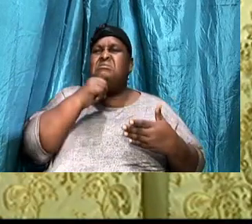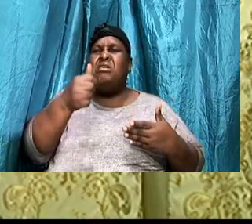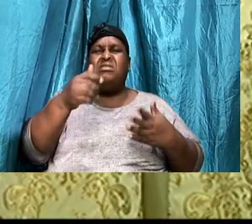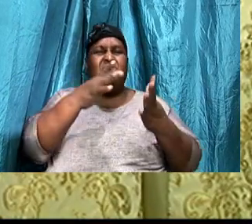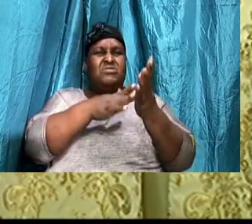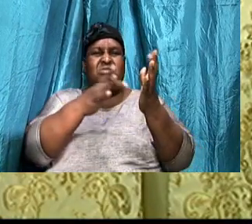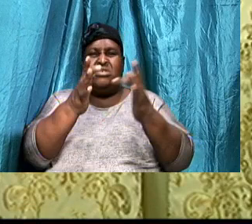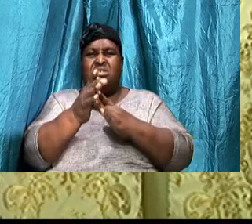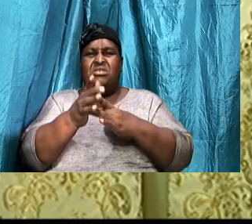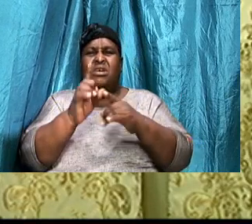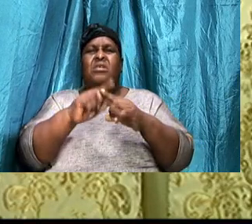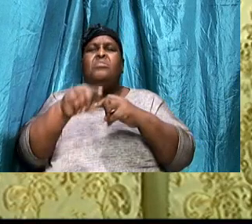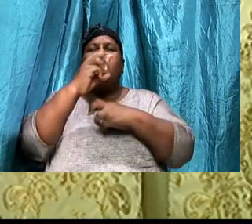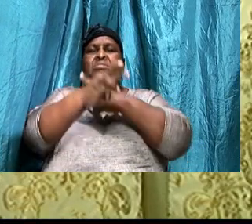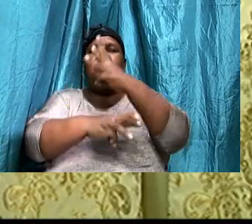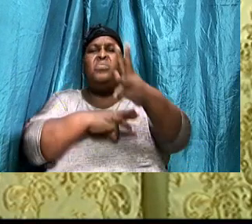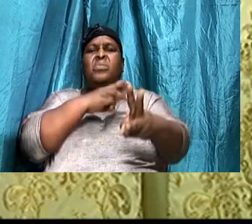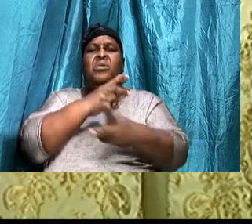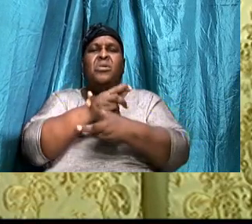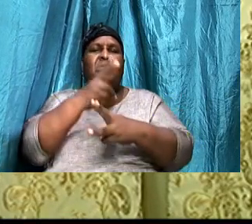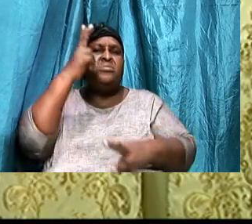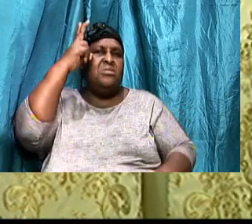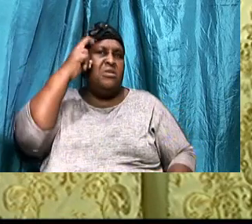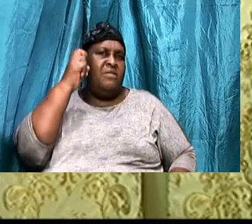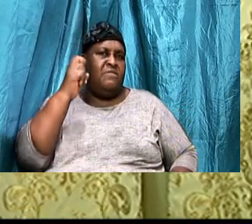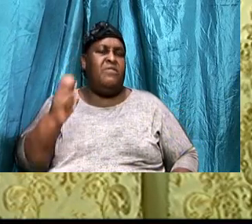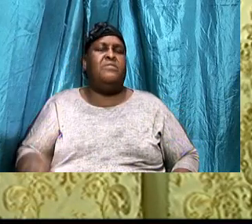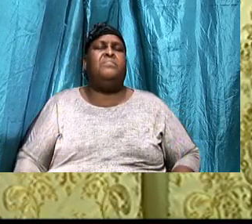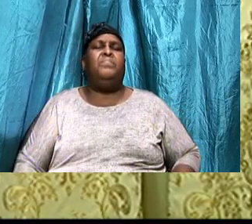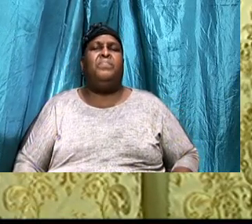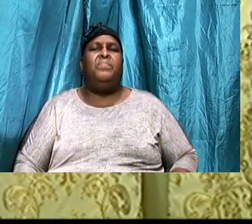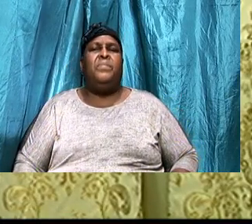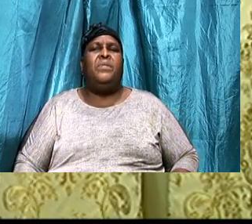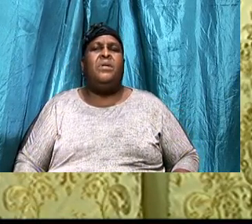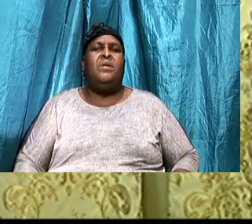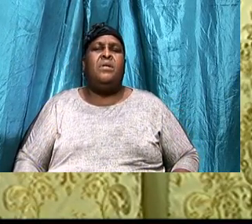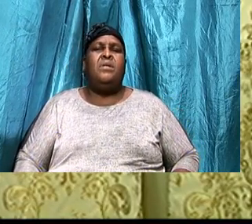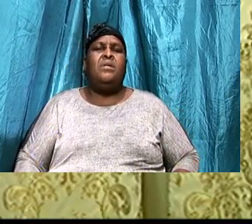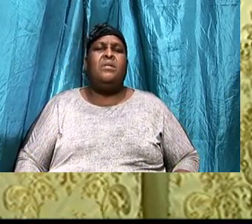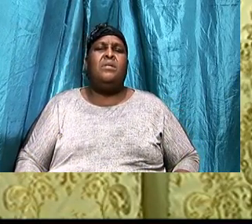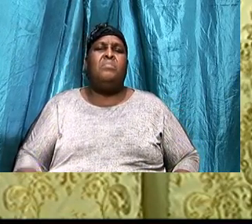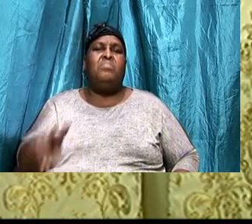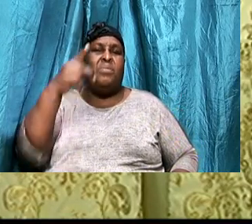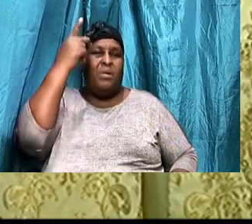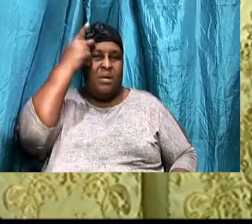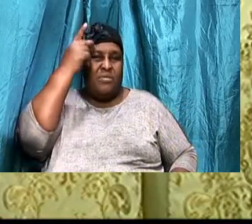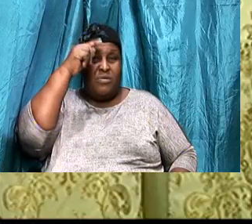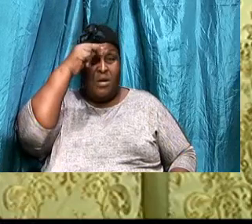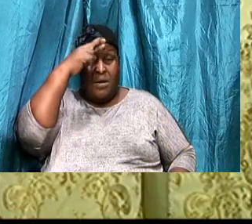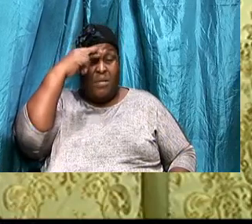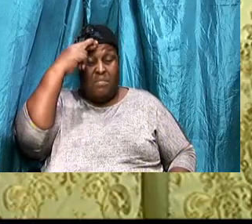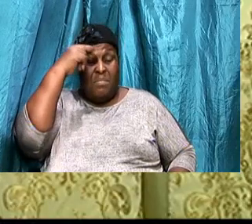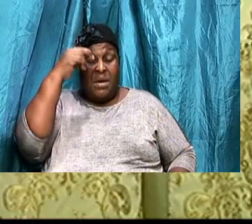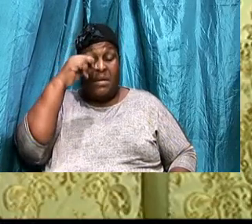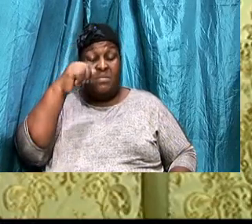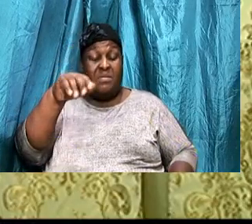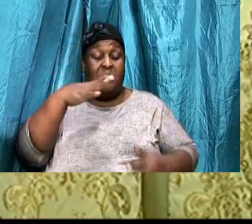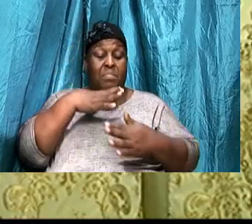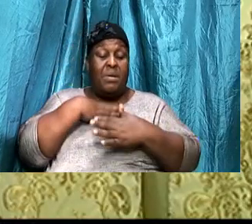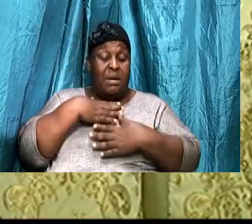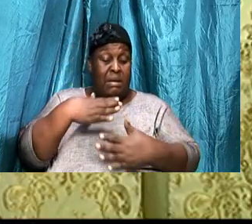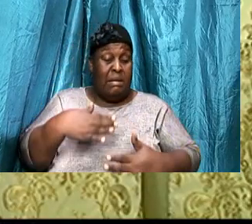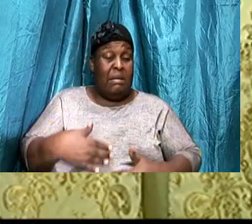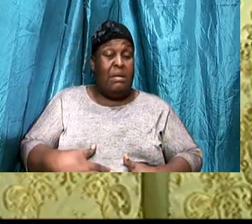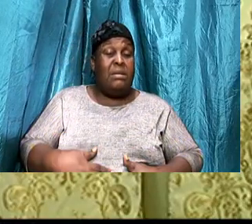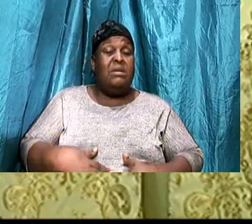Paul had to remind, The folks at Corinth, That their body, Was the temple of God, Tonight, I want to use,